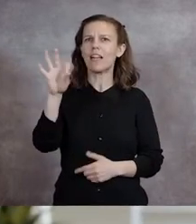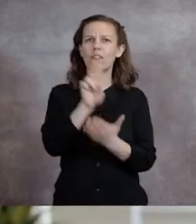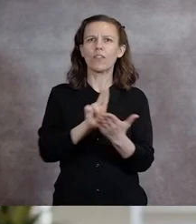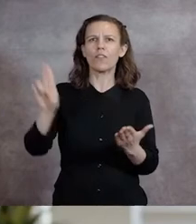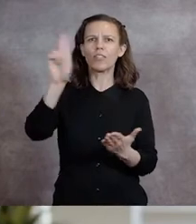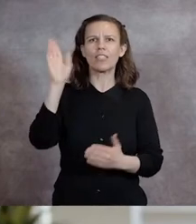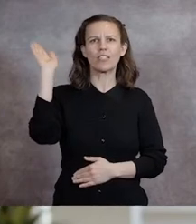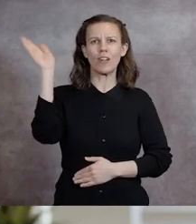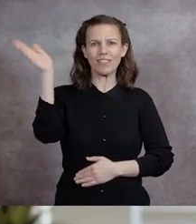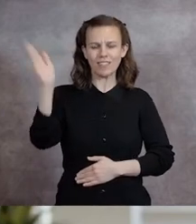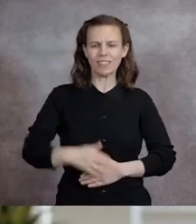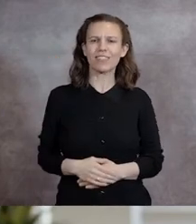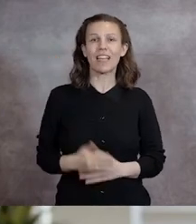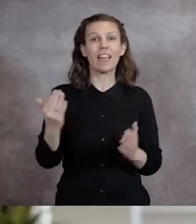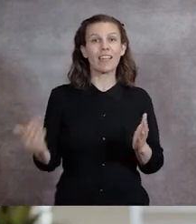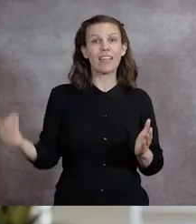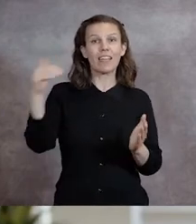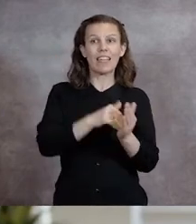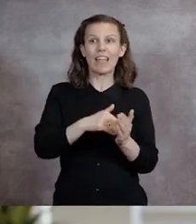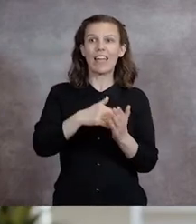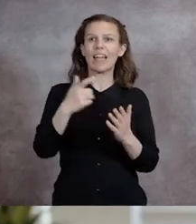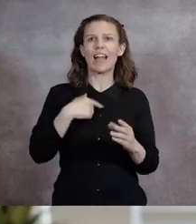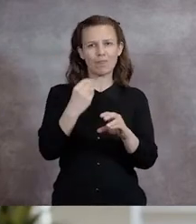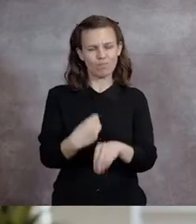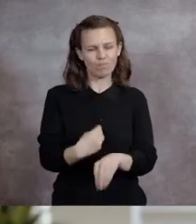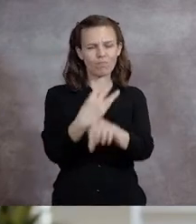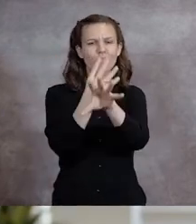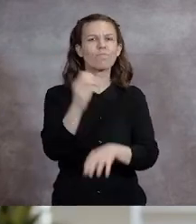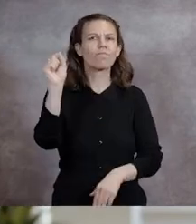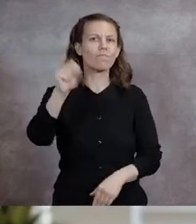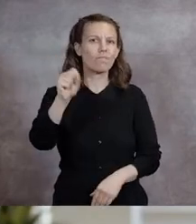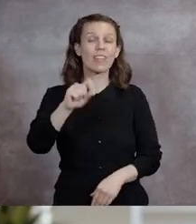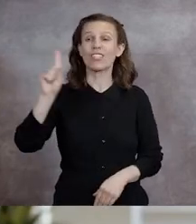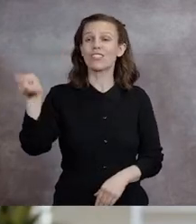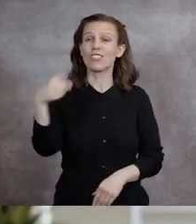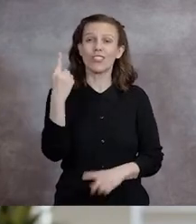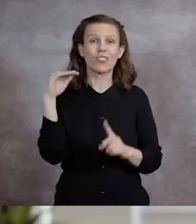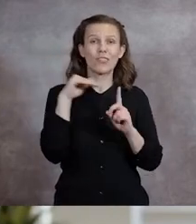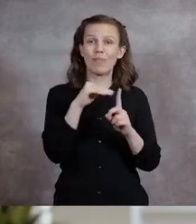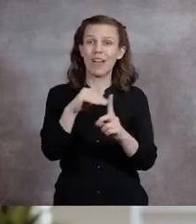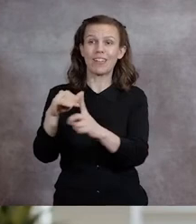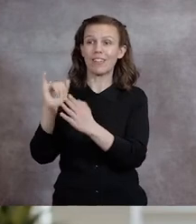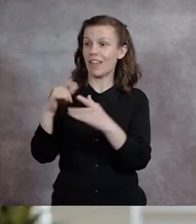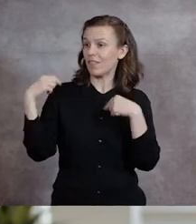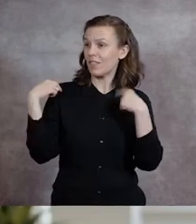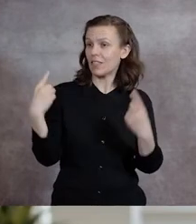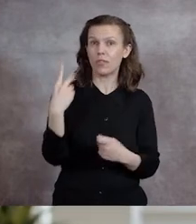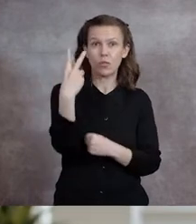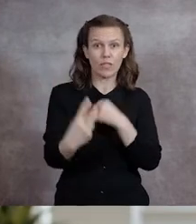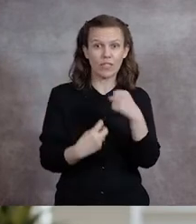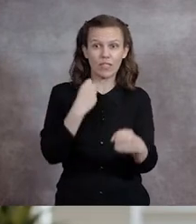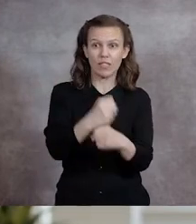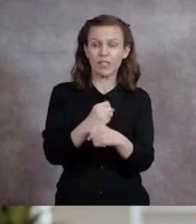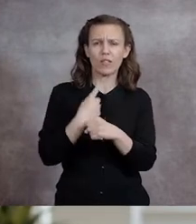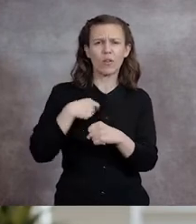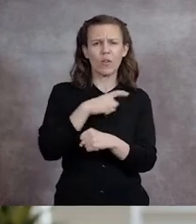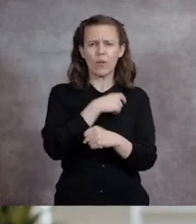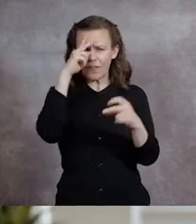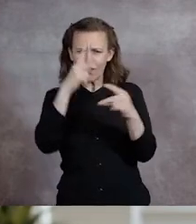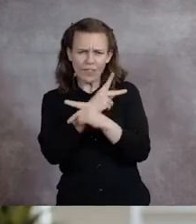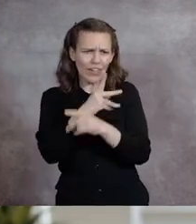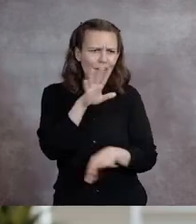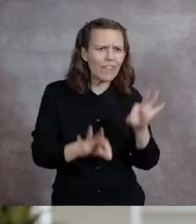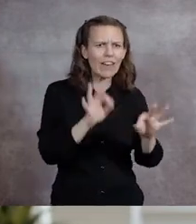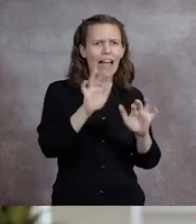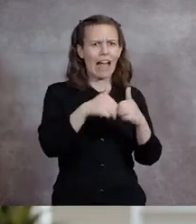Address. I'm once again coming to you virtually, which is a reminder that over the last two years, we've found many new ways